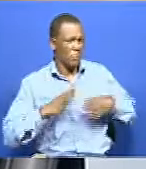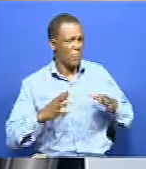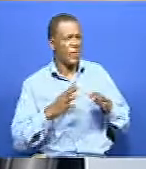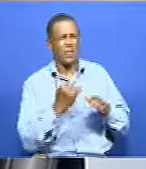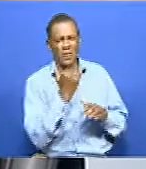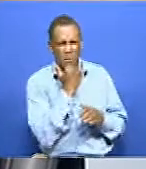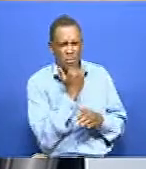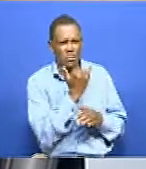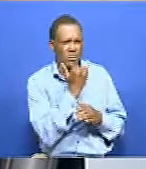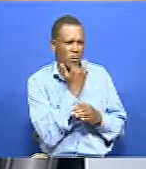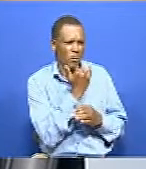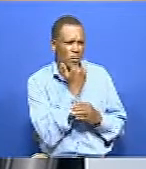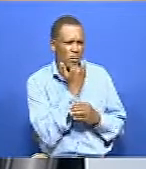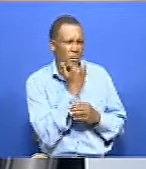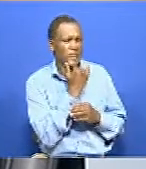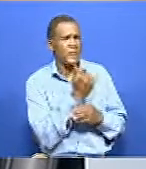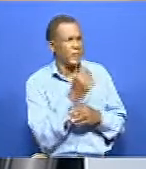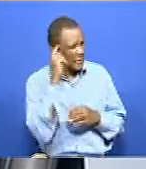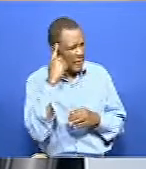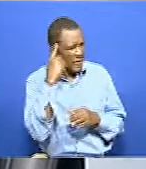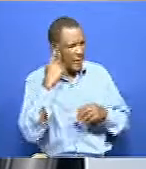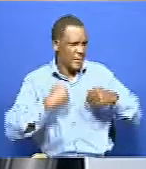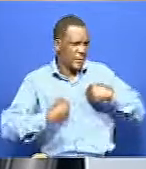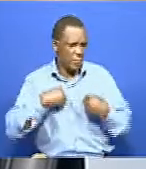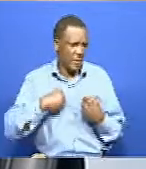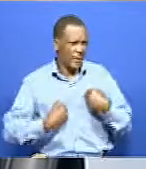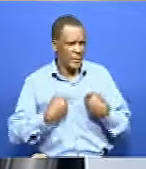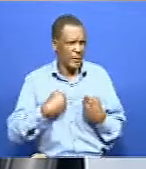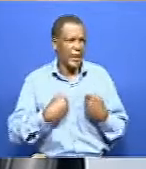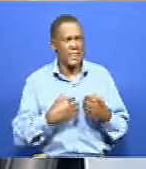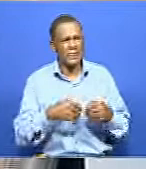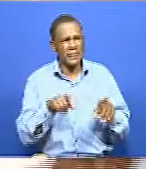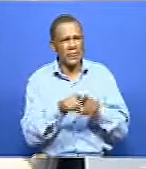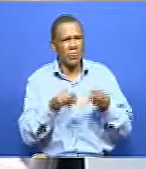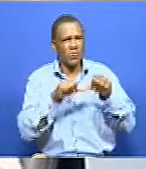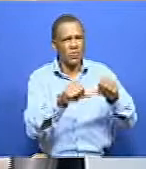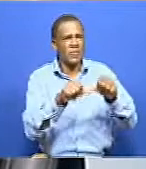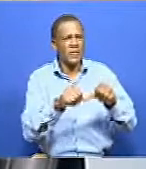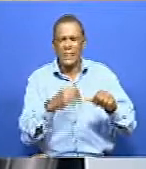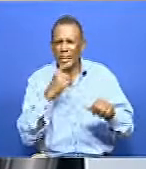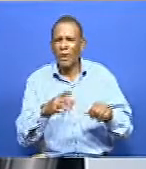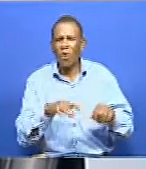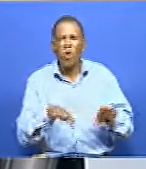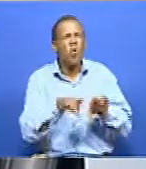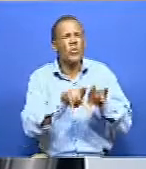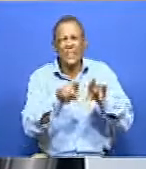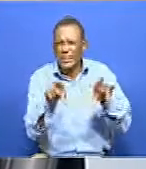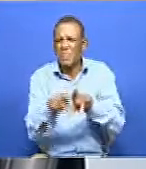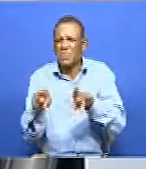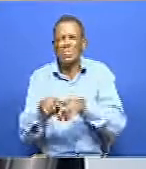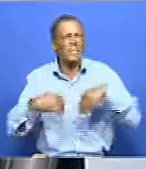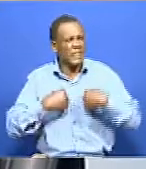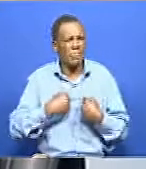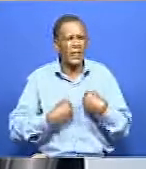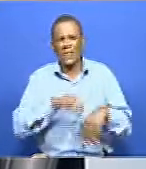disability as a disability. But don't forget... blanket cover? Just a bracket being like disability. So even though